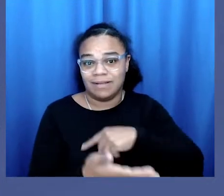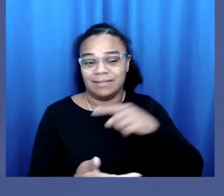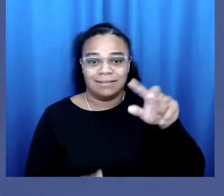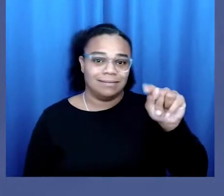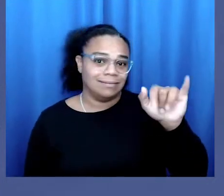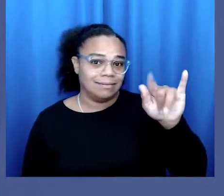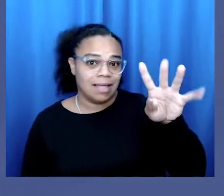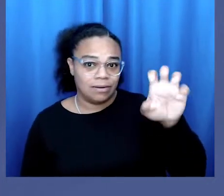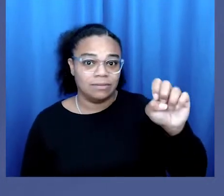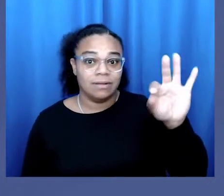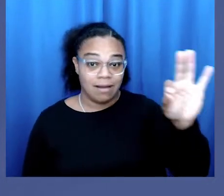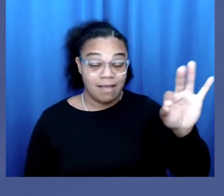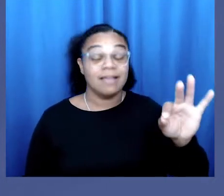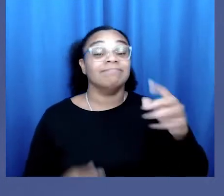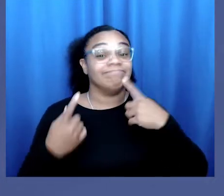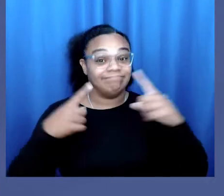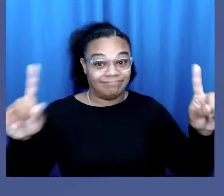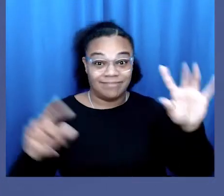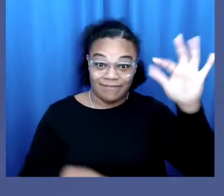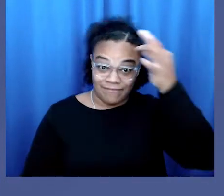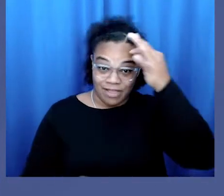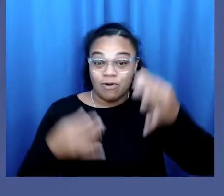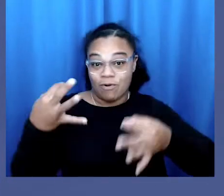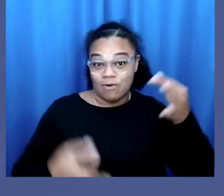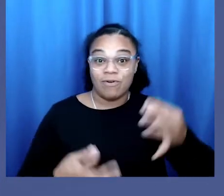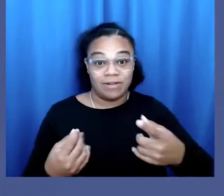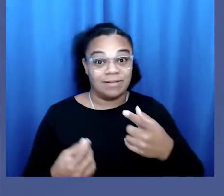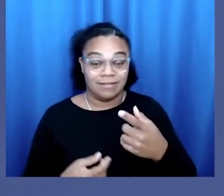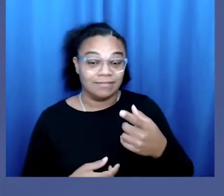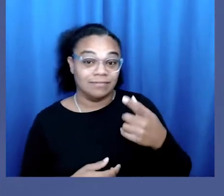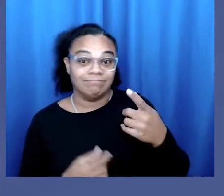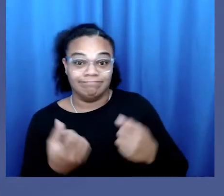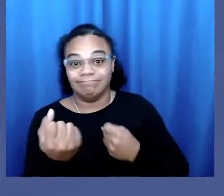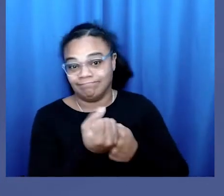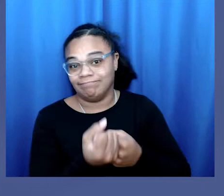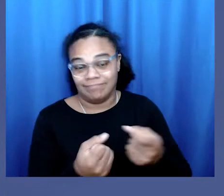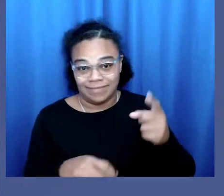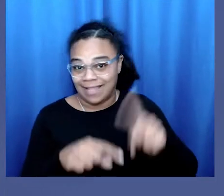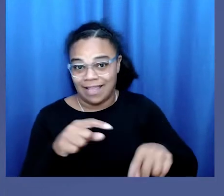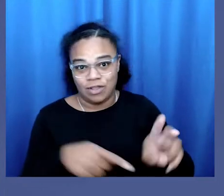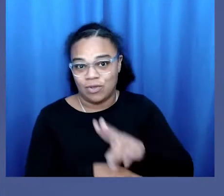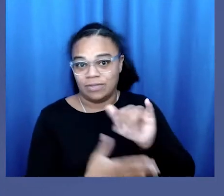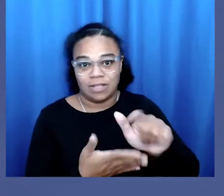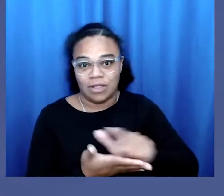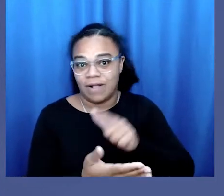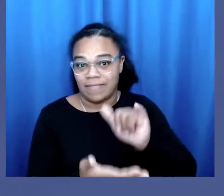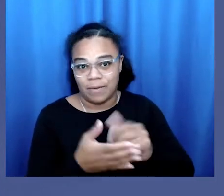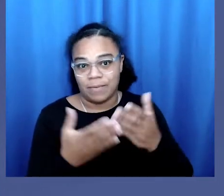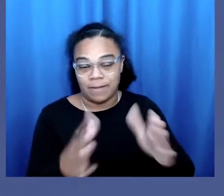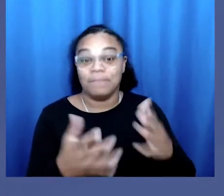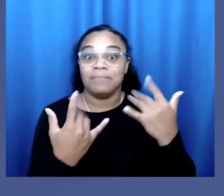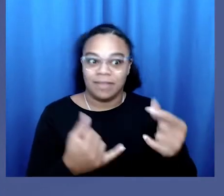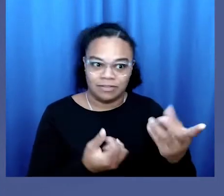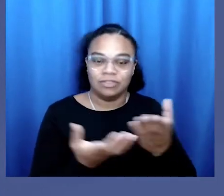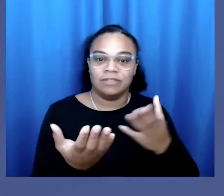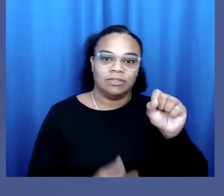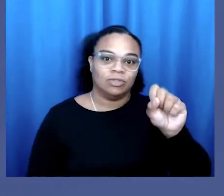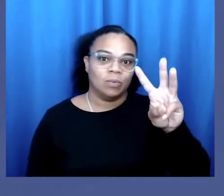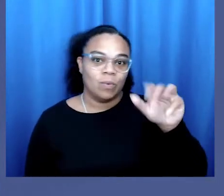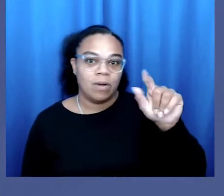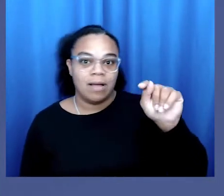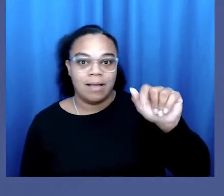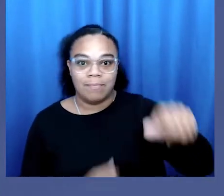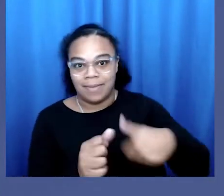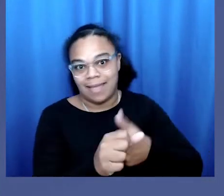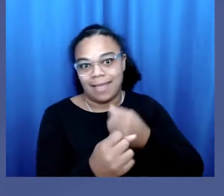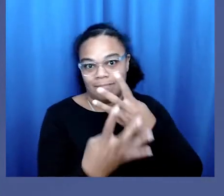IX and succeeded in getting a federal court to reason that the law could be used in this way. Nikki now serves on the board of Swap Behind Bars and